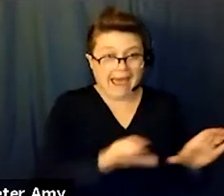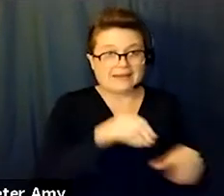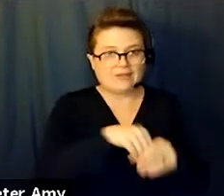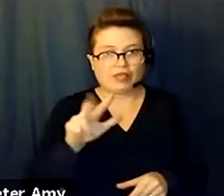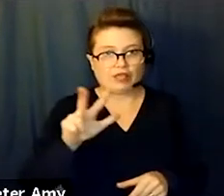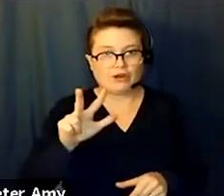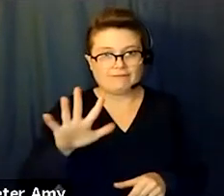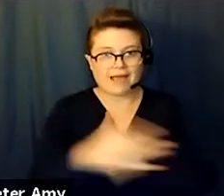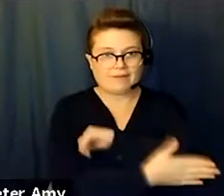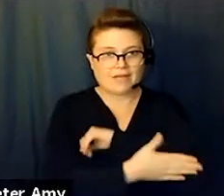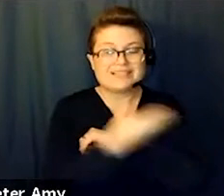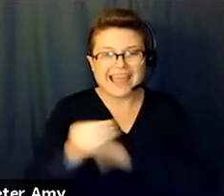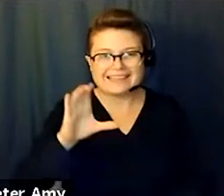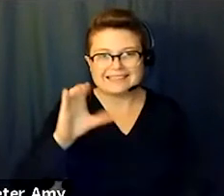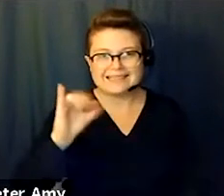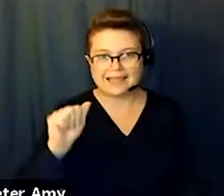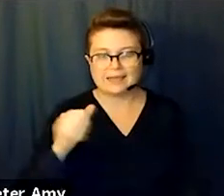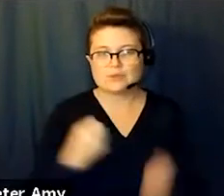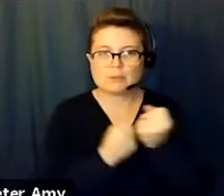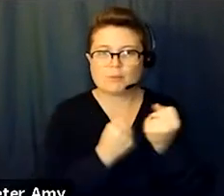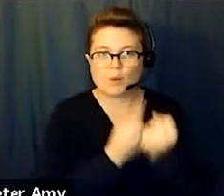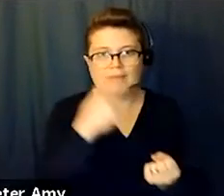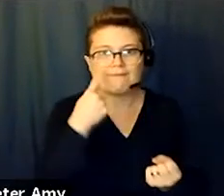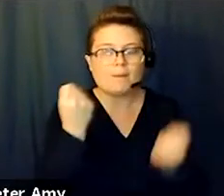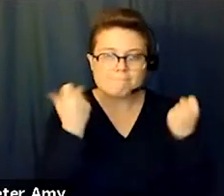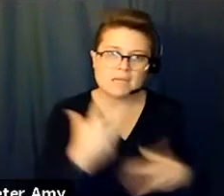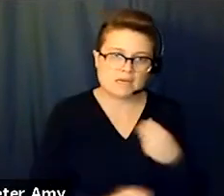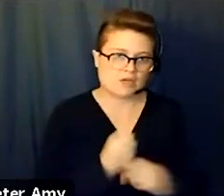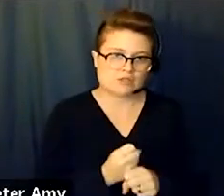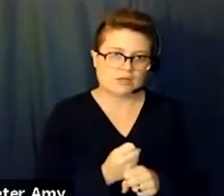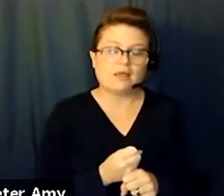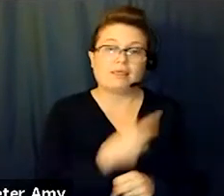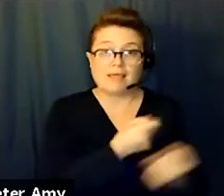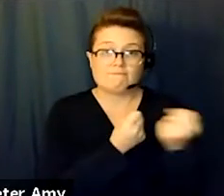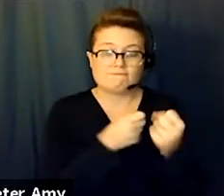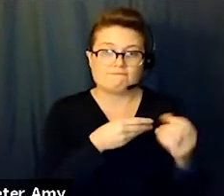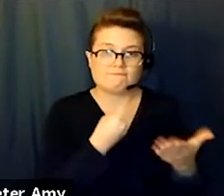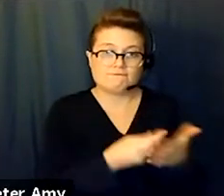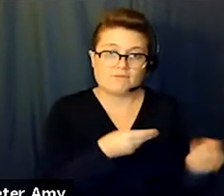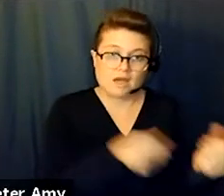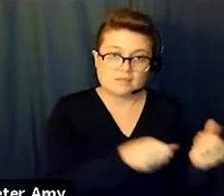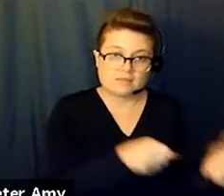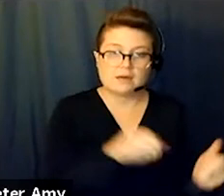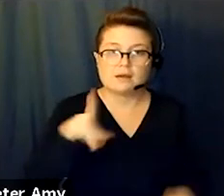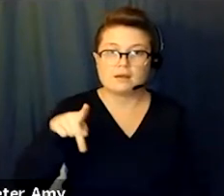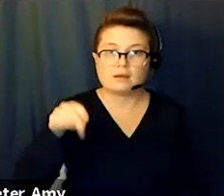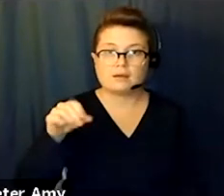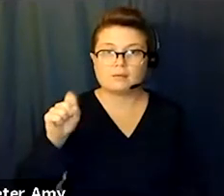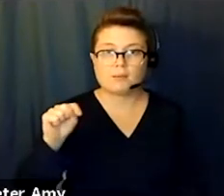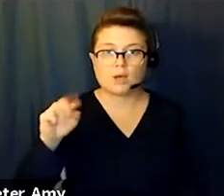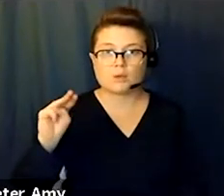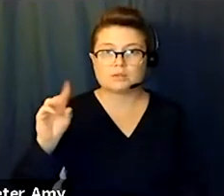CIA was supporting it for many years. They funded post-modernism. They funded what they called anti